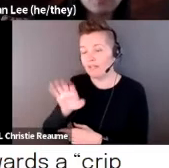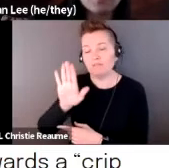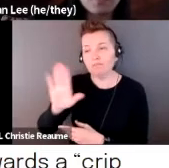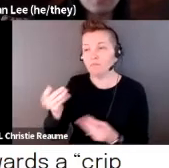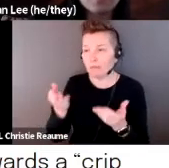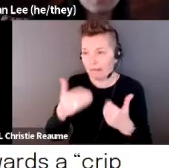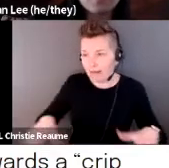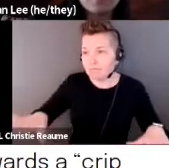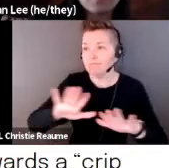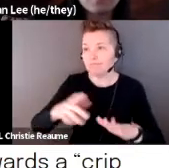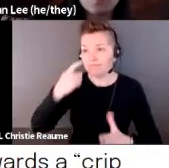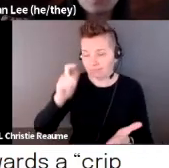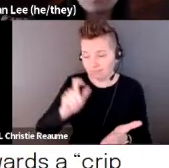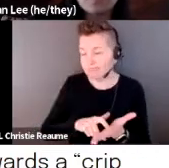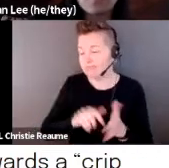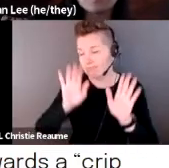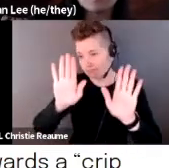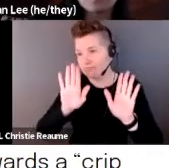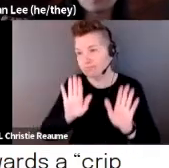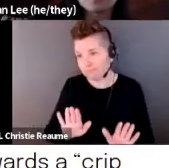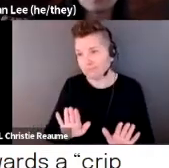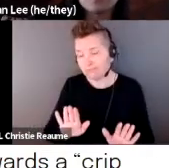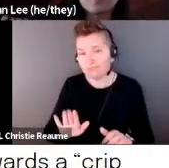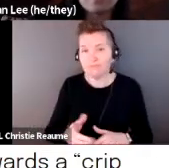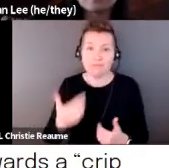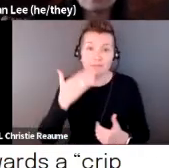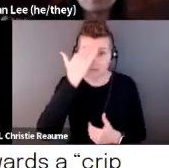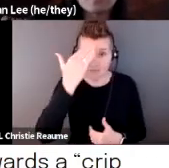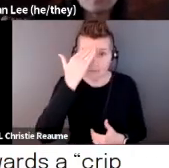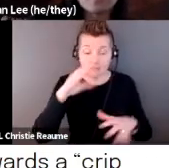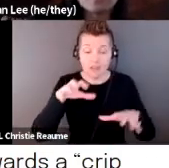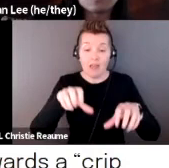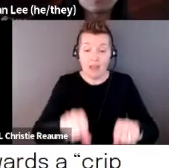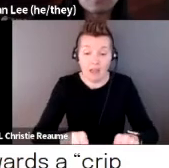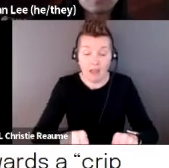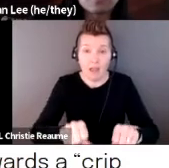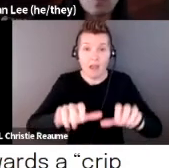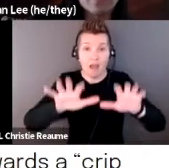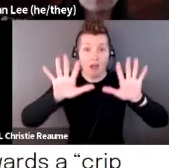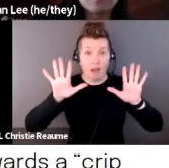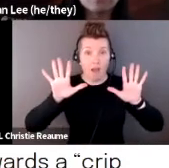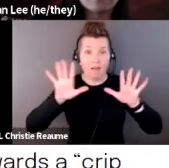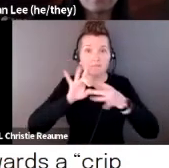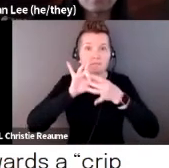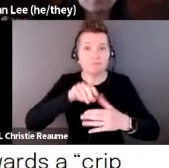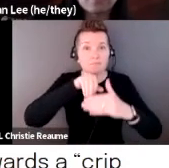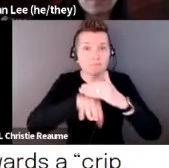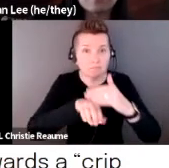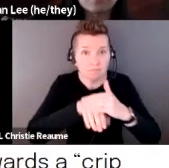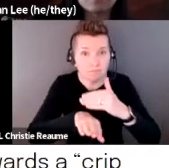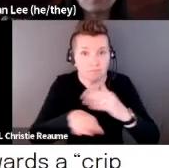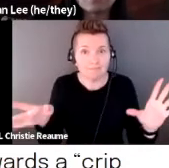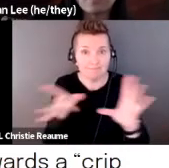and just say that the work of decolonization and accessibility is really quite linked.